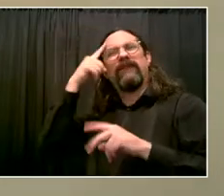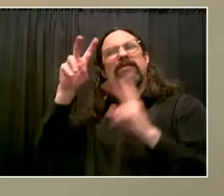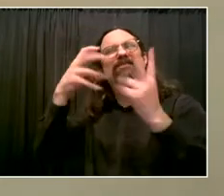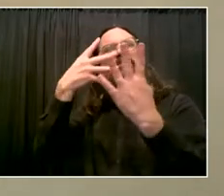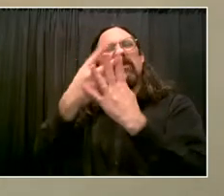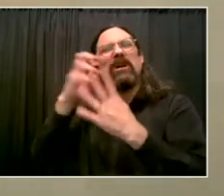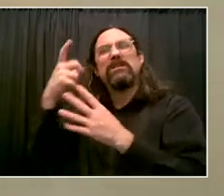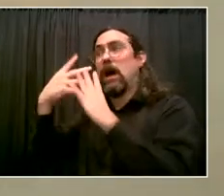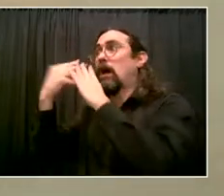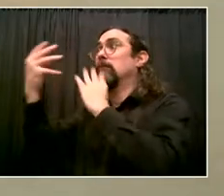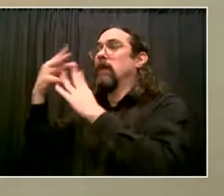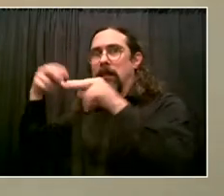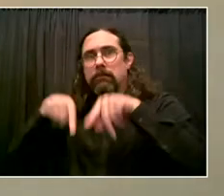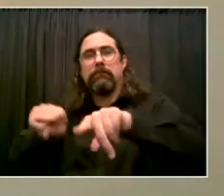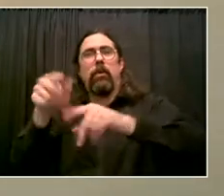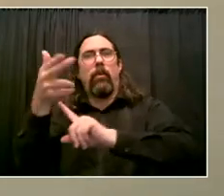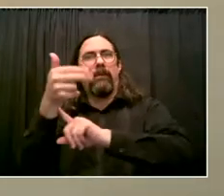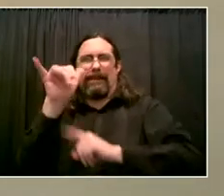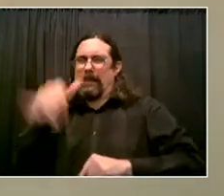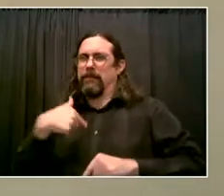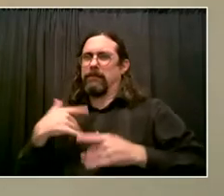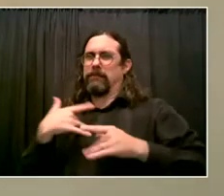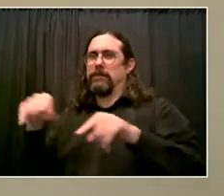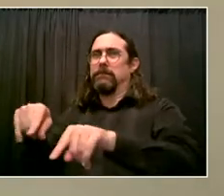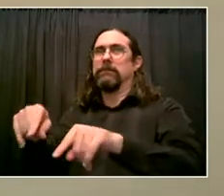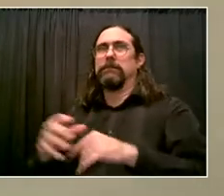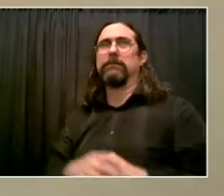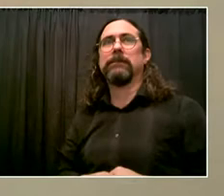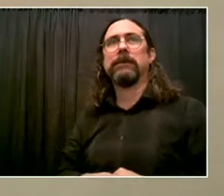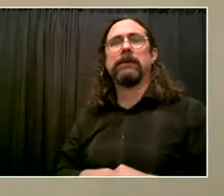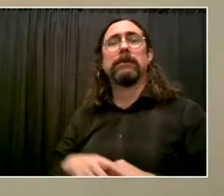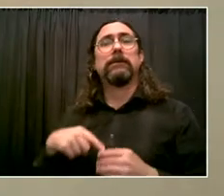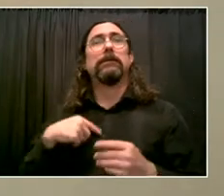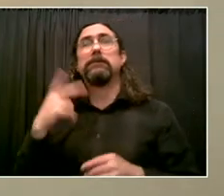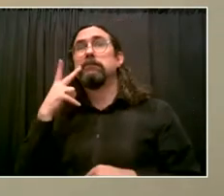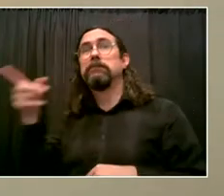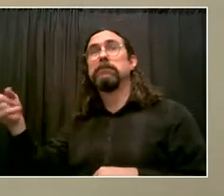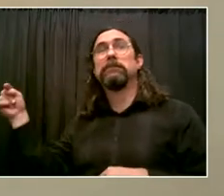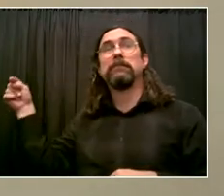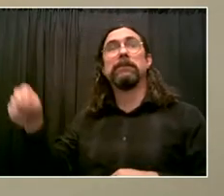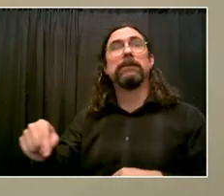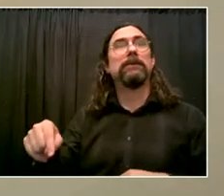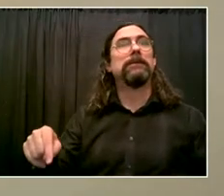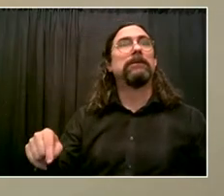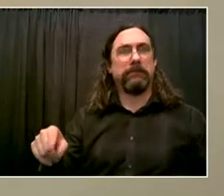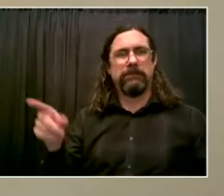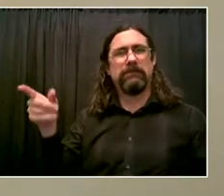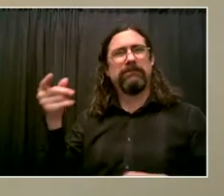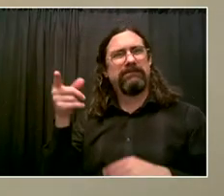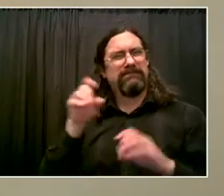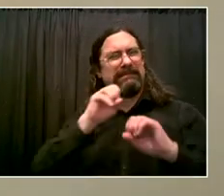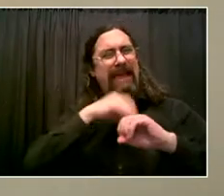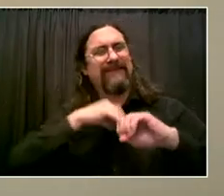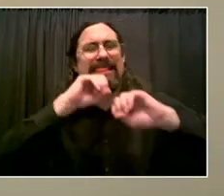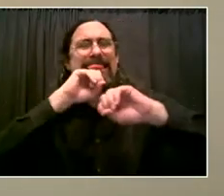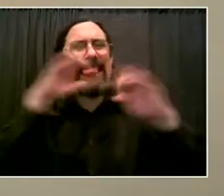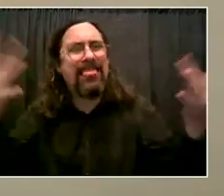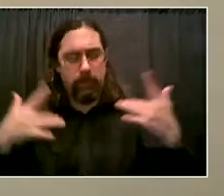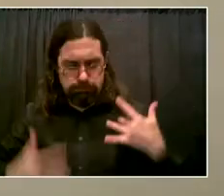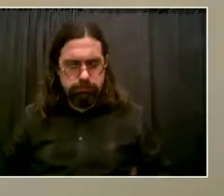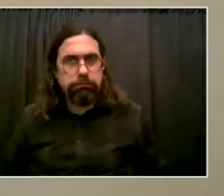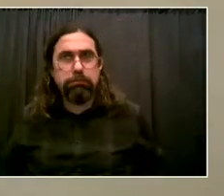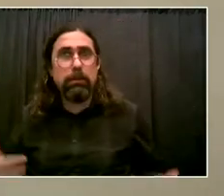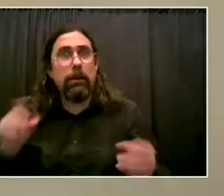got the brother an ID. He didn't have to walk around with his prison ID. And then he found a job. He went through some programming. He was able to find a